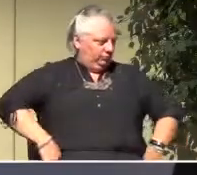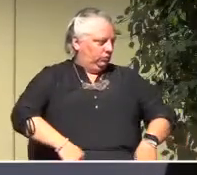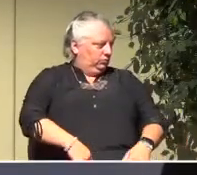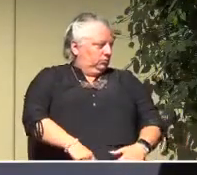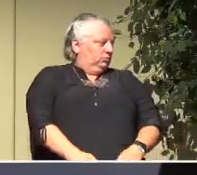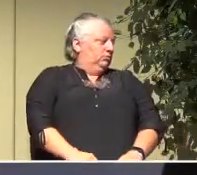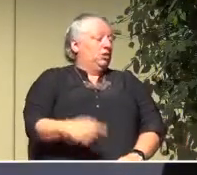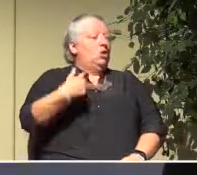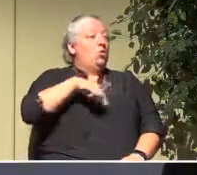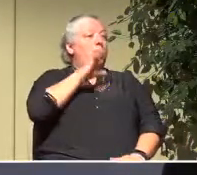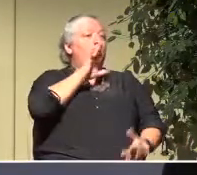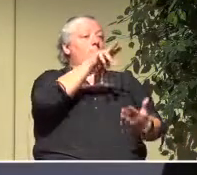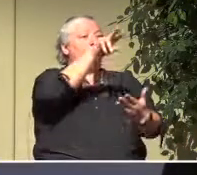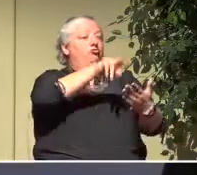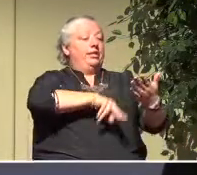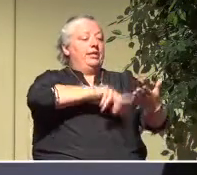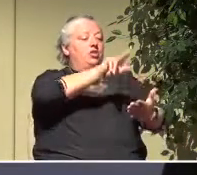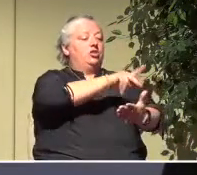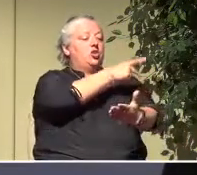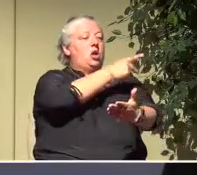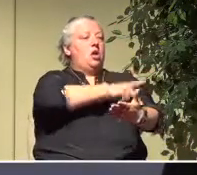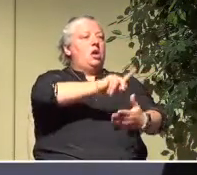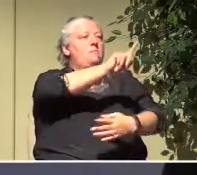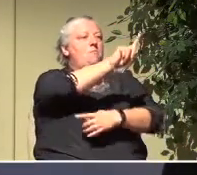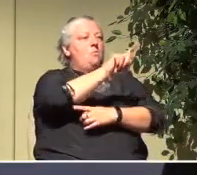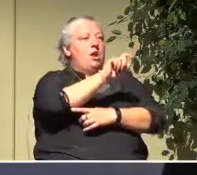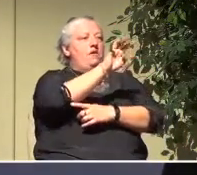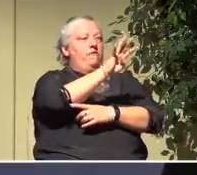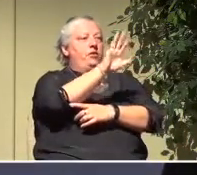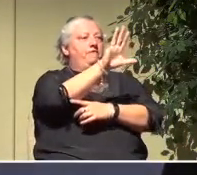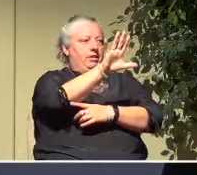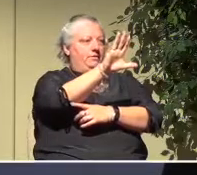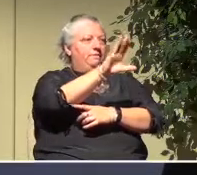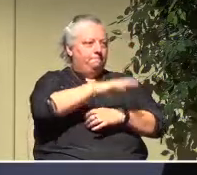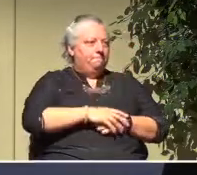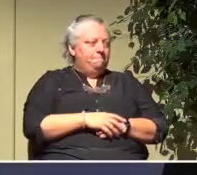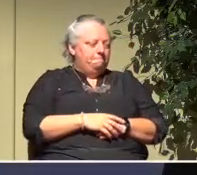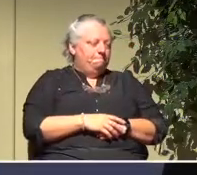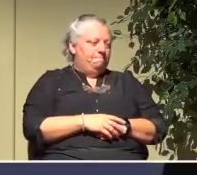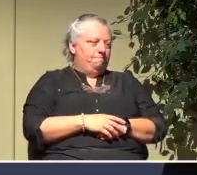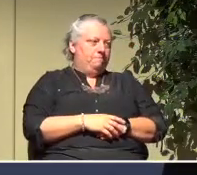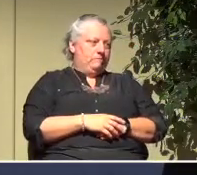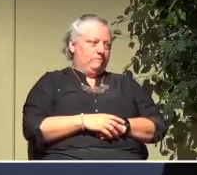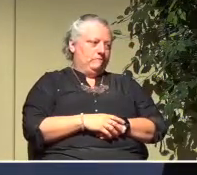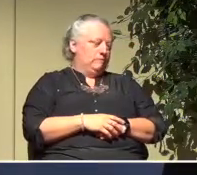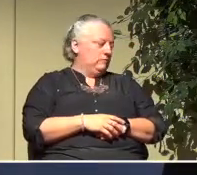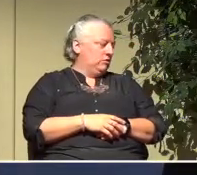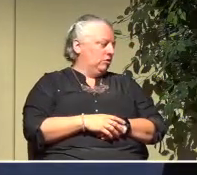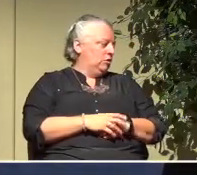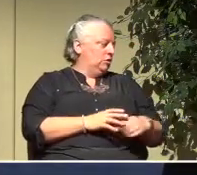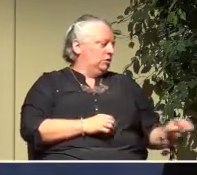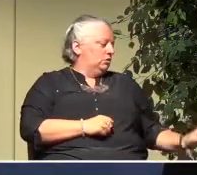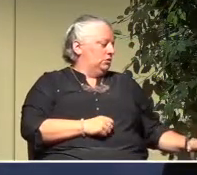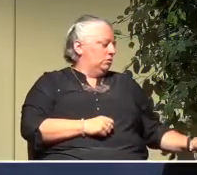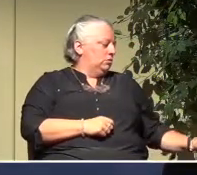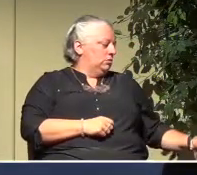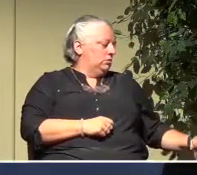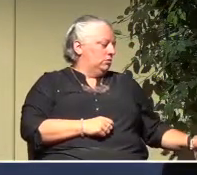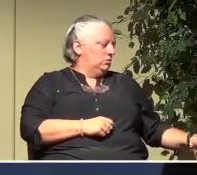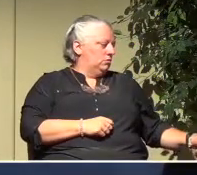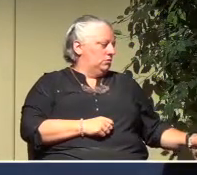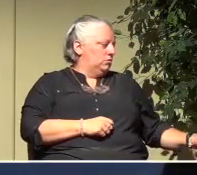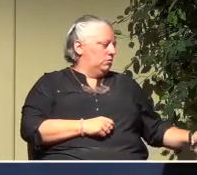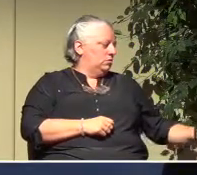We're going be reading from Psalm 145, and we're reading the first 12